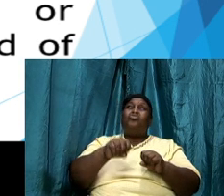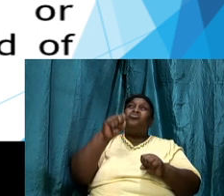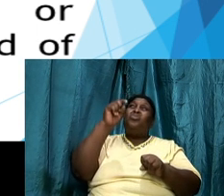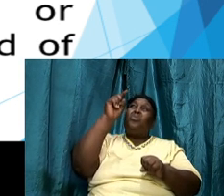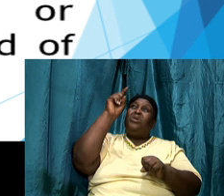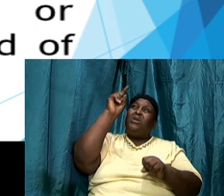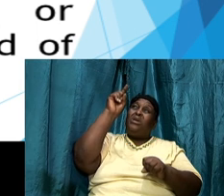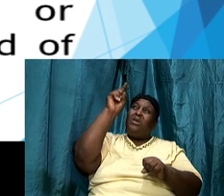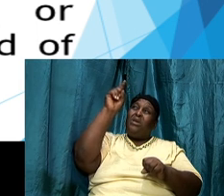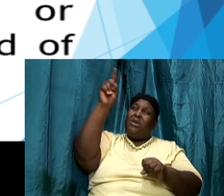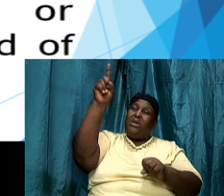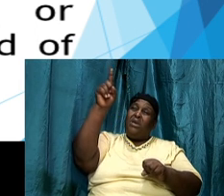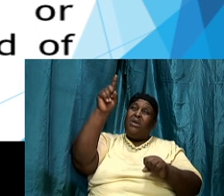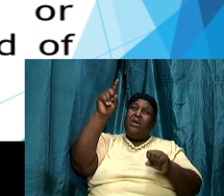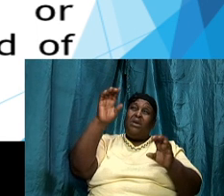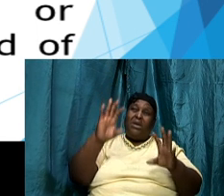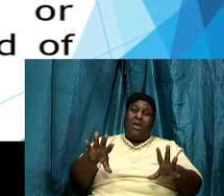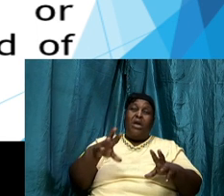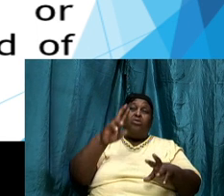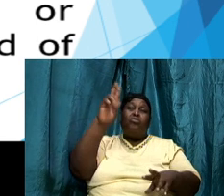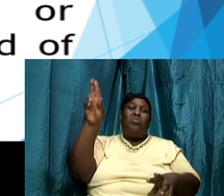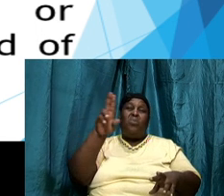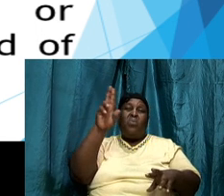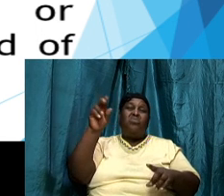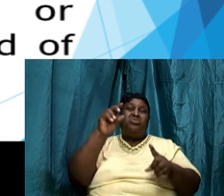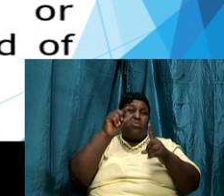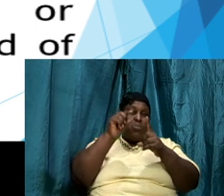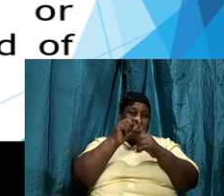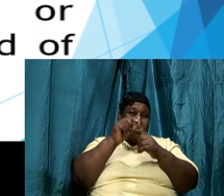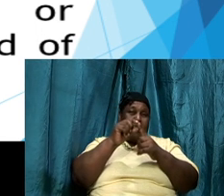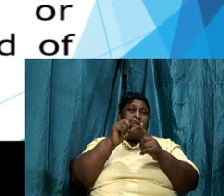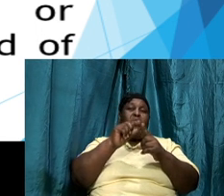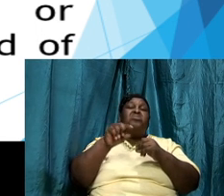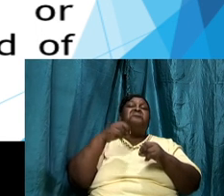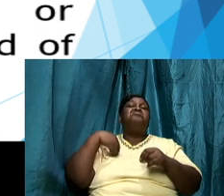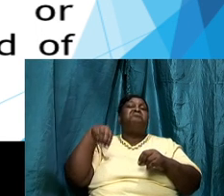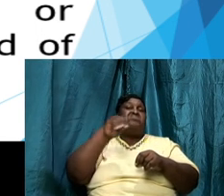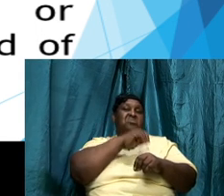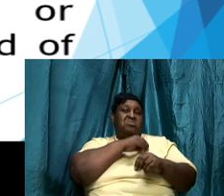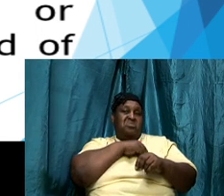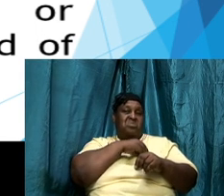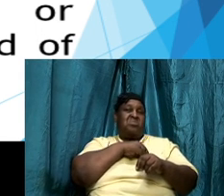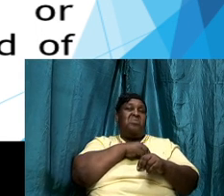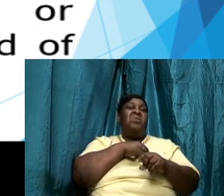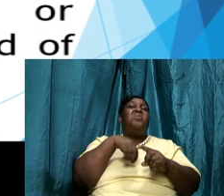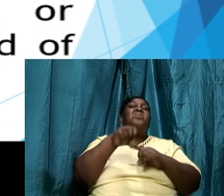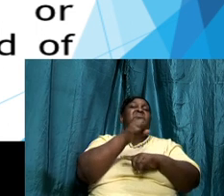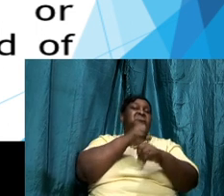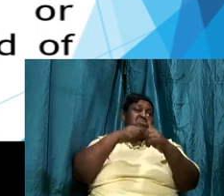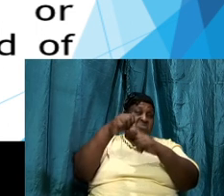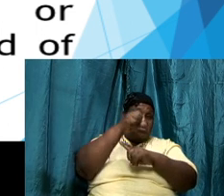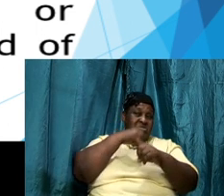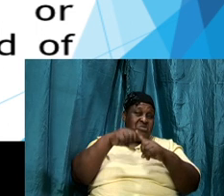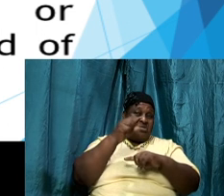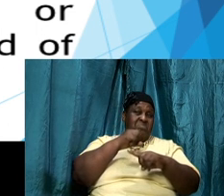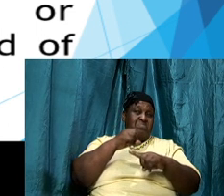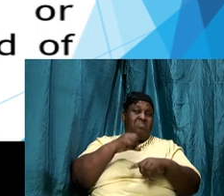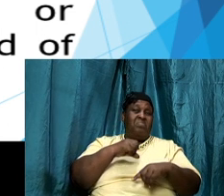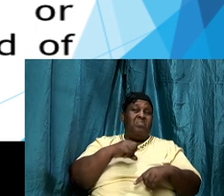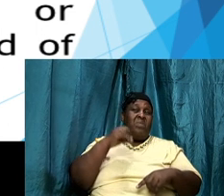apply his word to situations if we know that we are not in the word